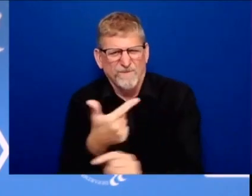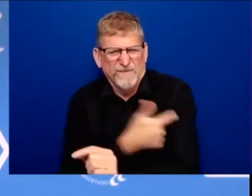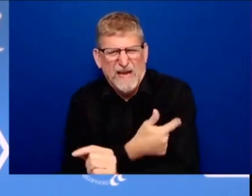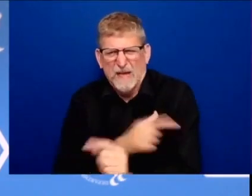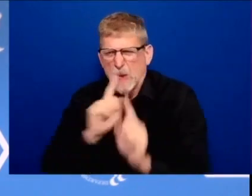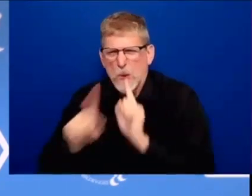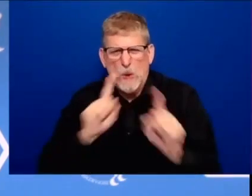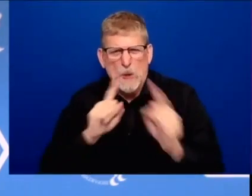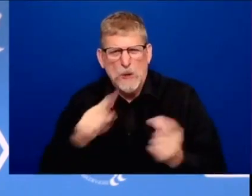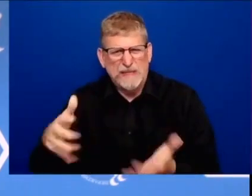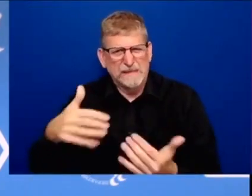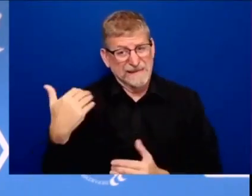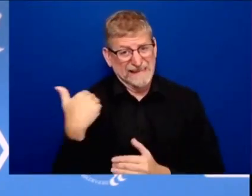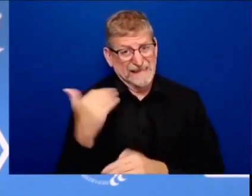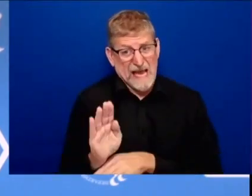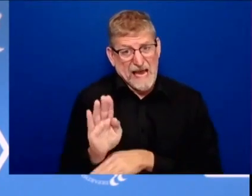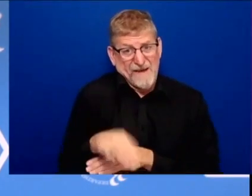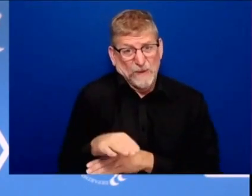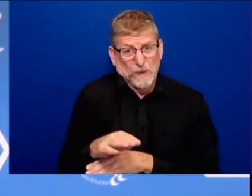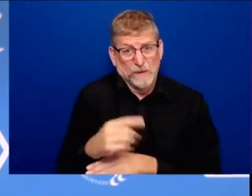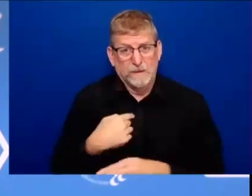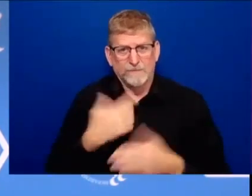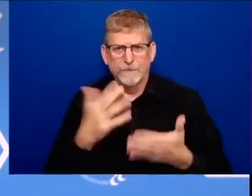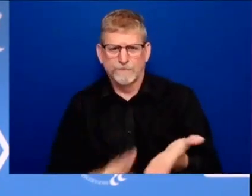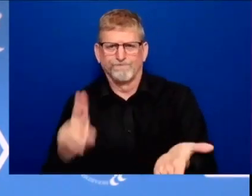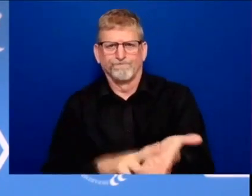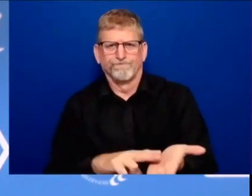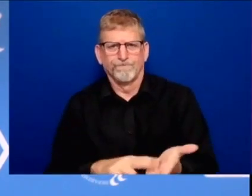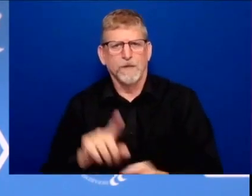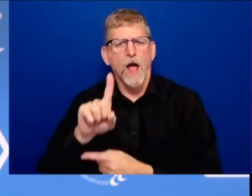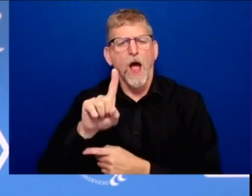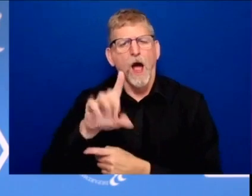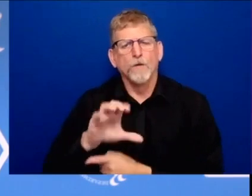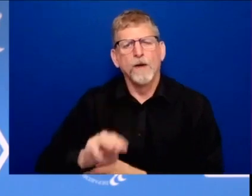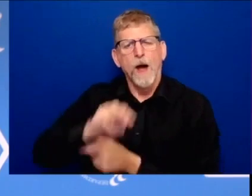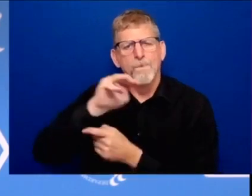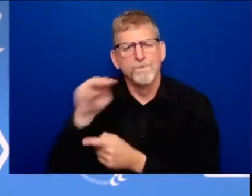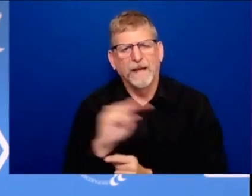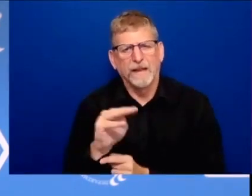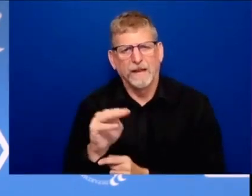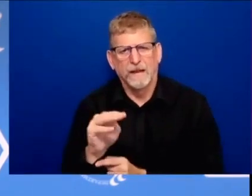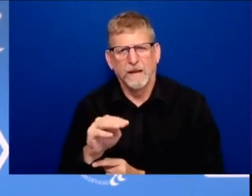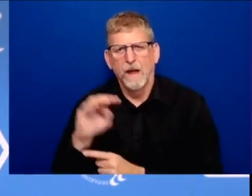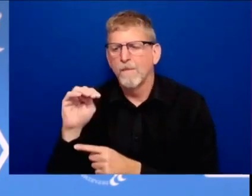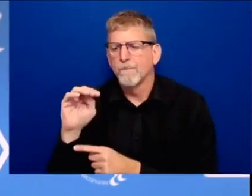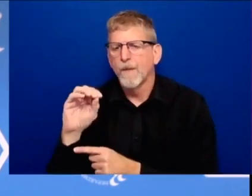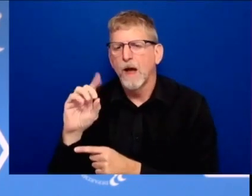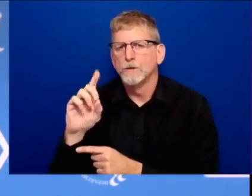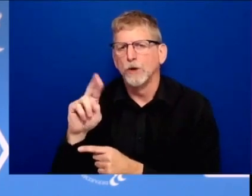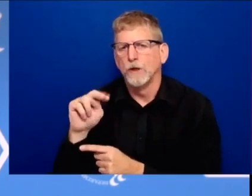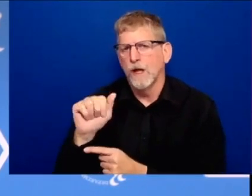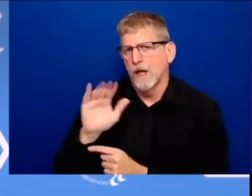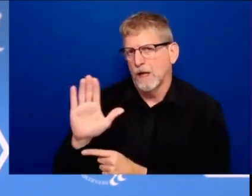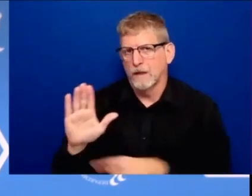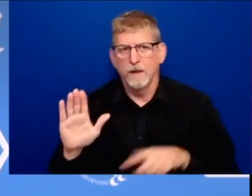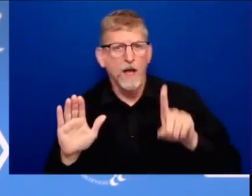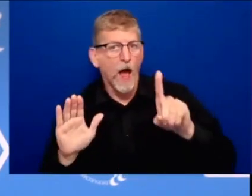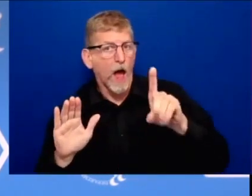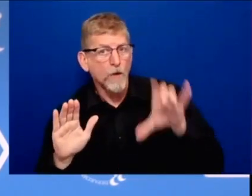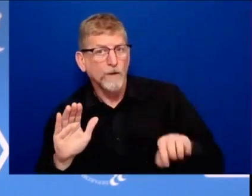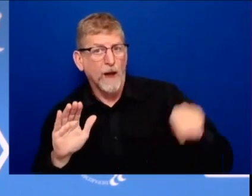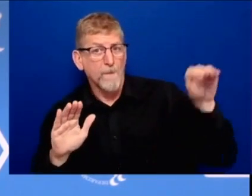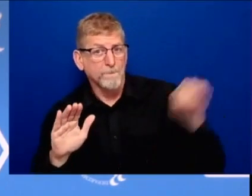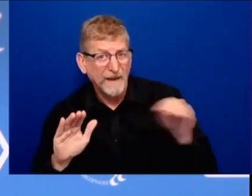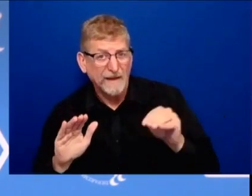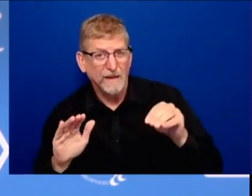100 million more moderna and 100 million more pfizer vaccines we're also able to move up the